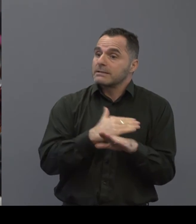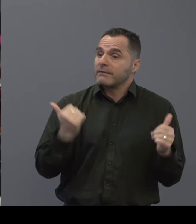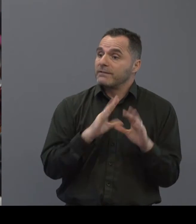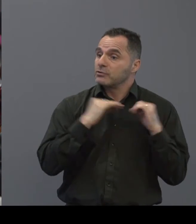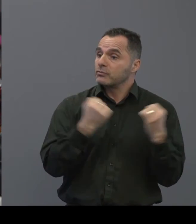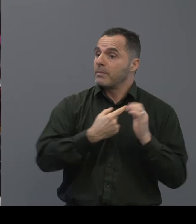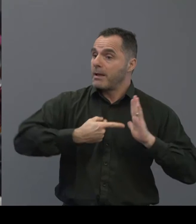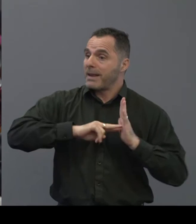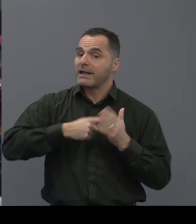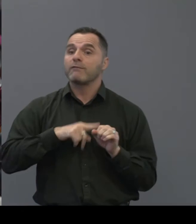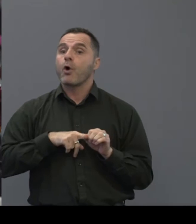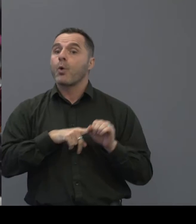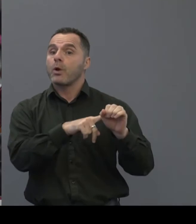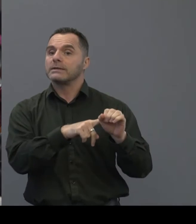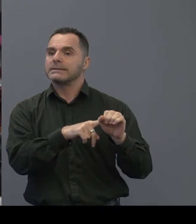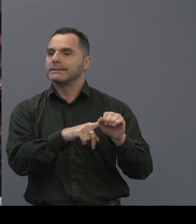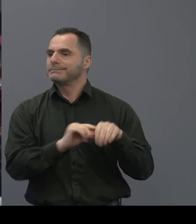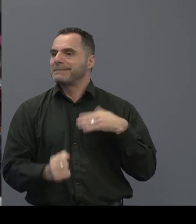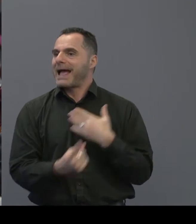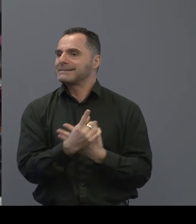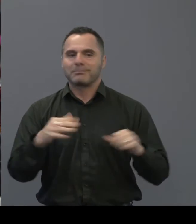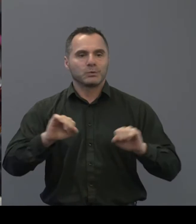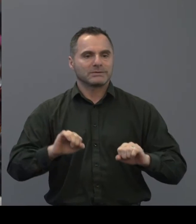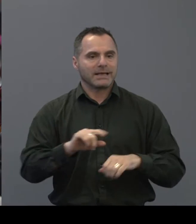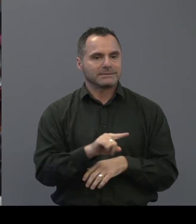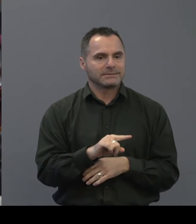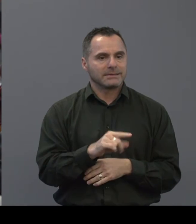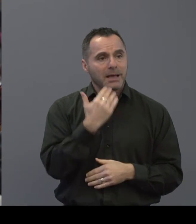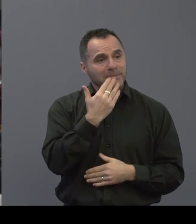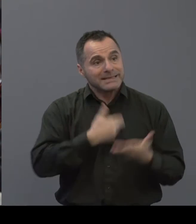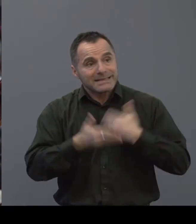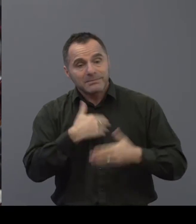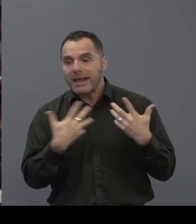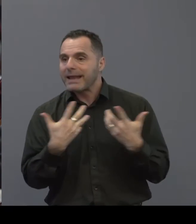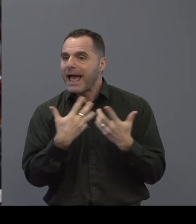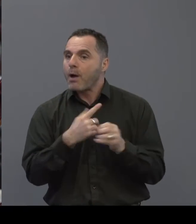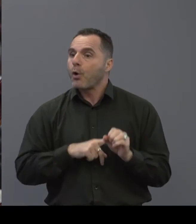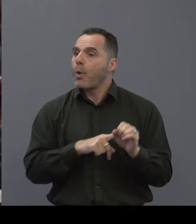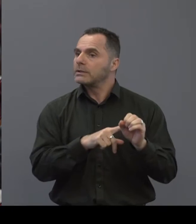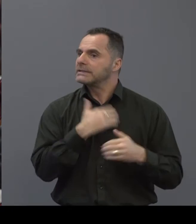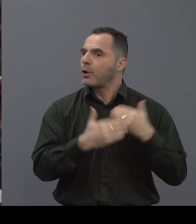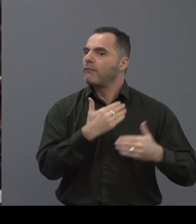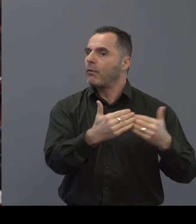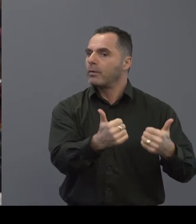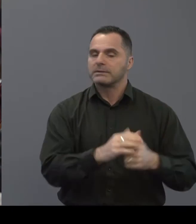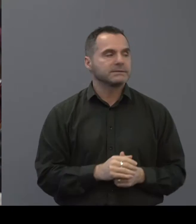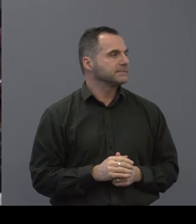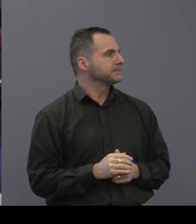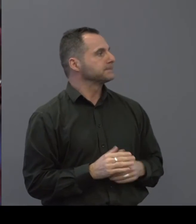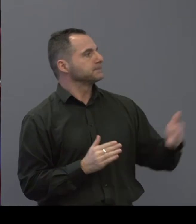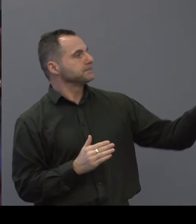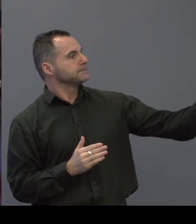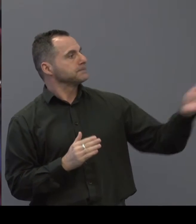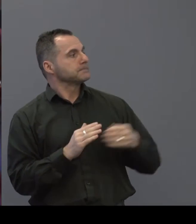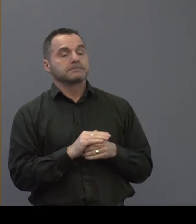group planned for quality but that hasn't happened as yet can you tell us how you plan to take quality forward please so the